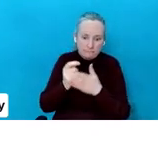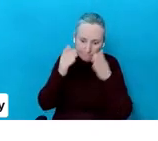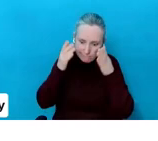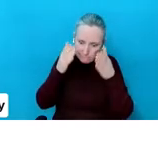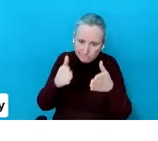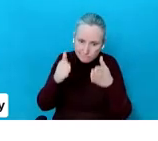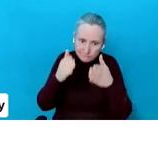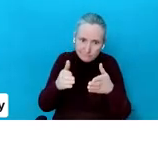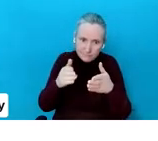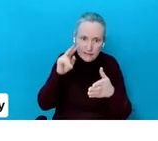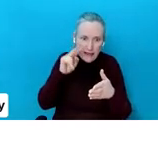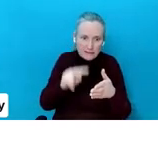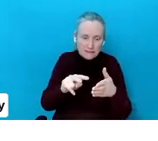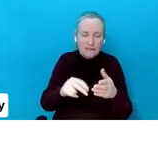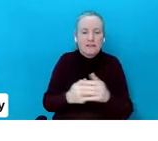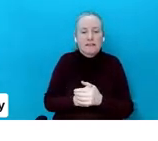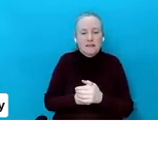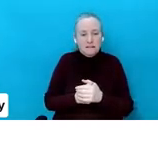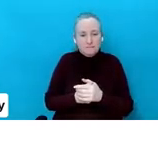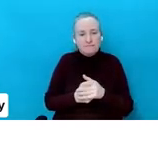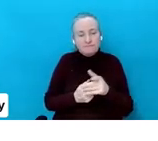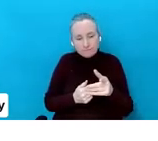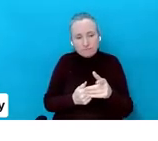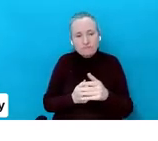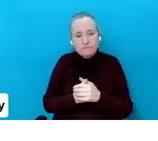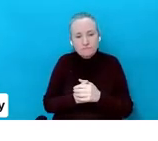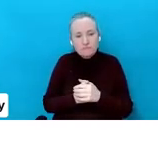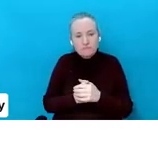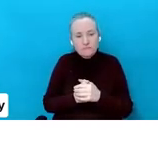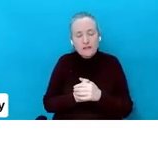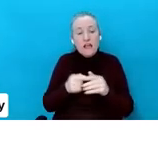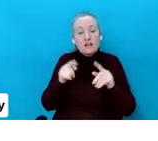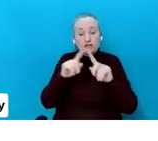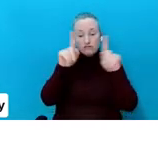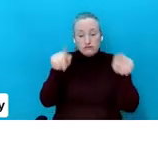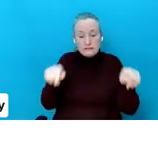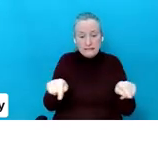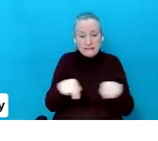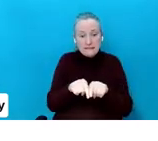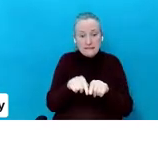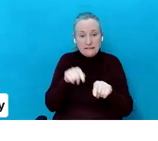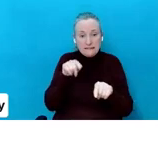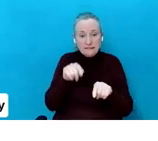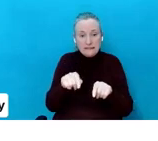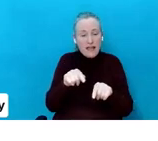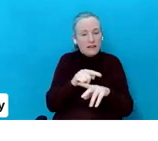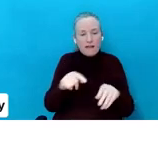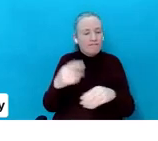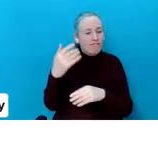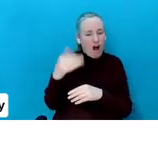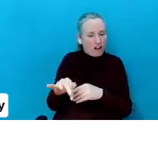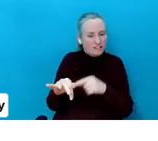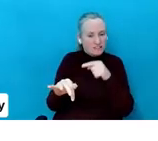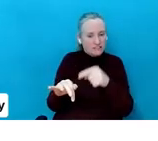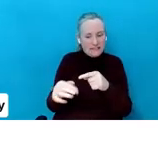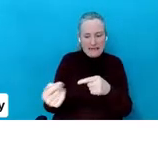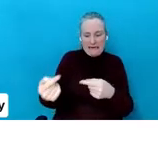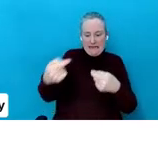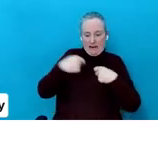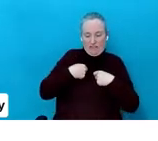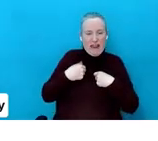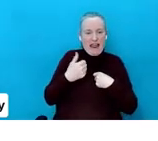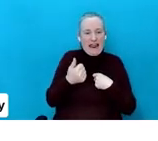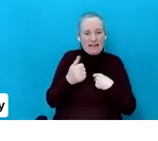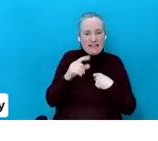and this is kind of myth-busting as well, the screen, the device does not cause ADHD or autism, but